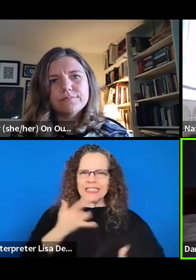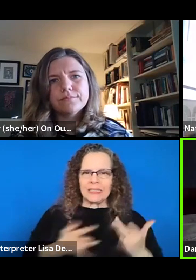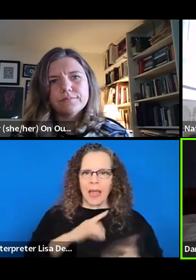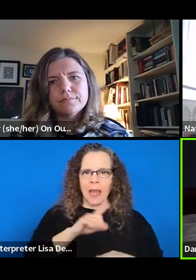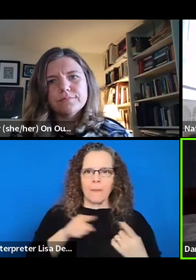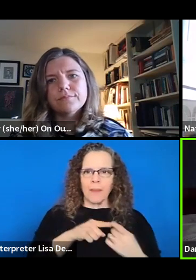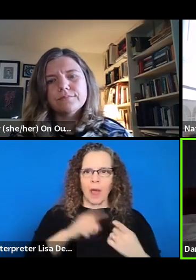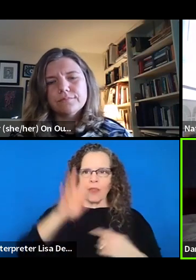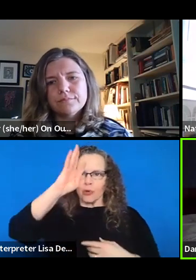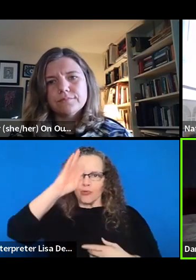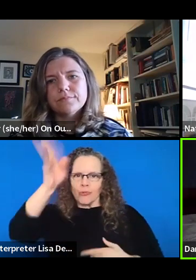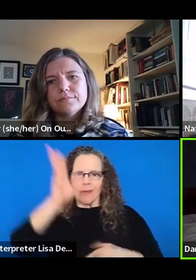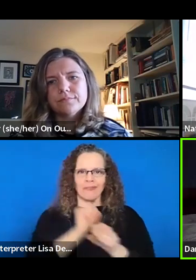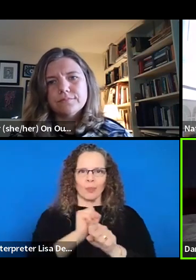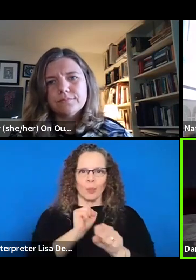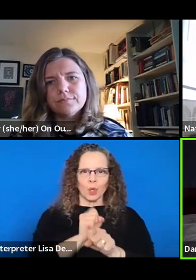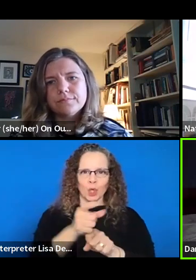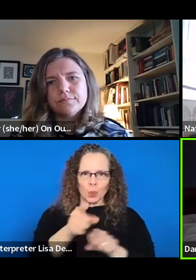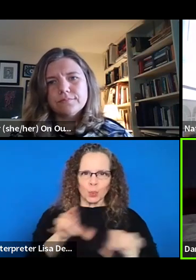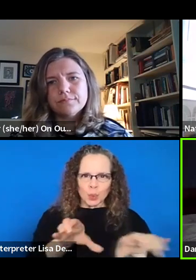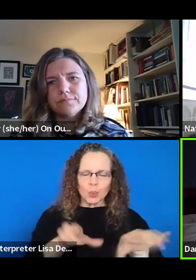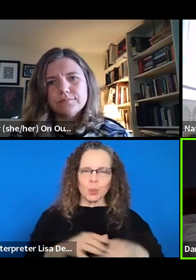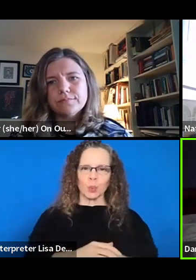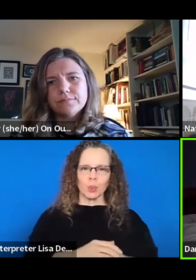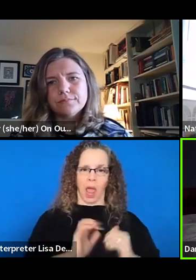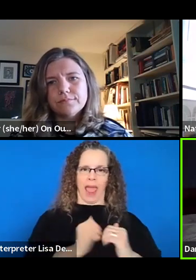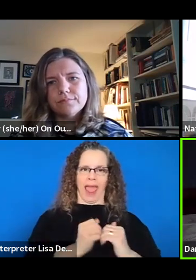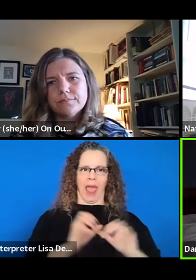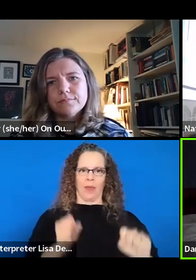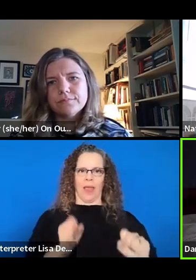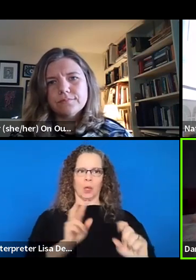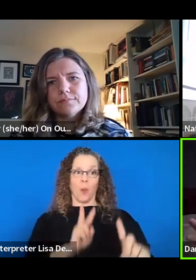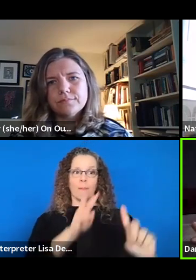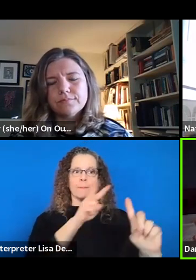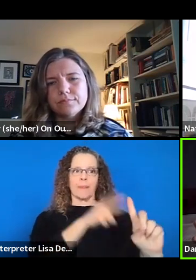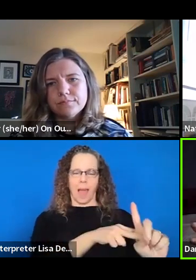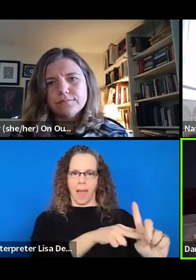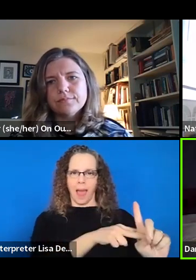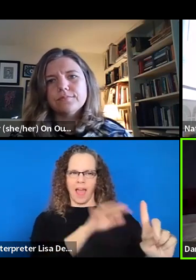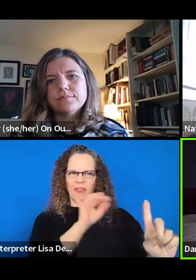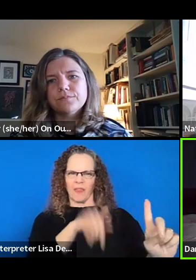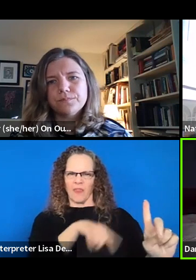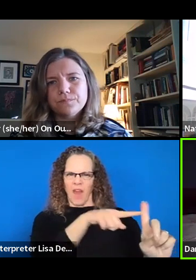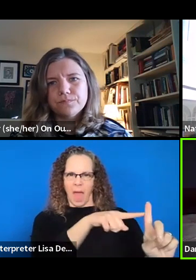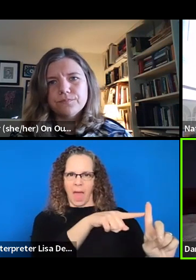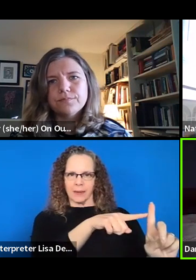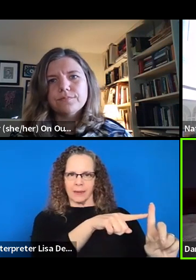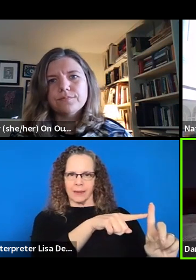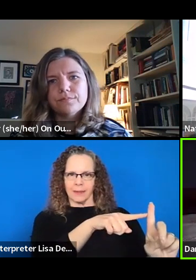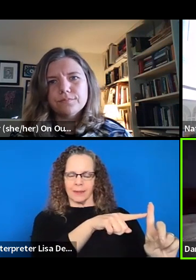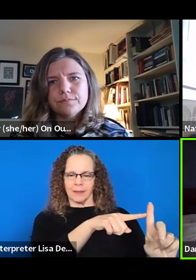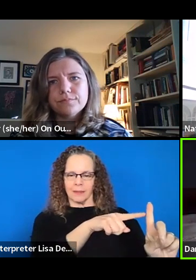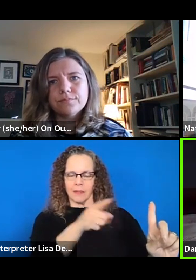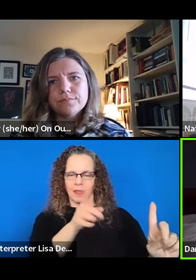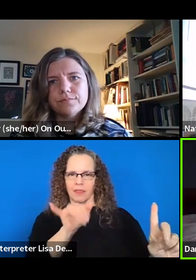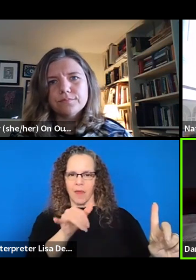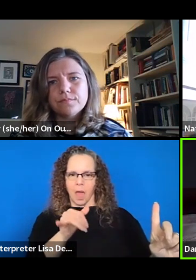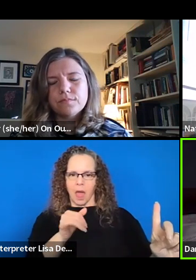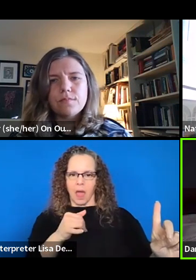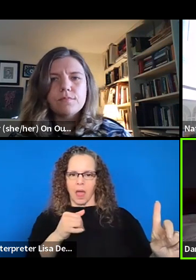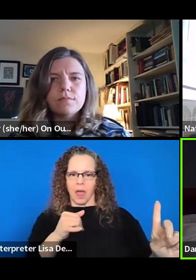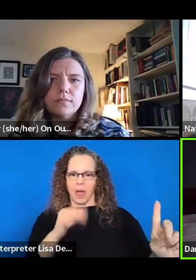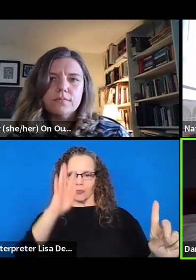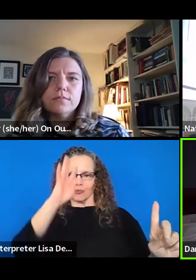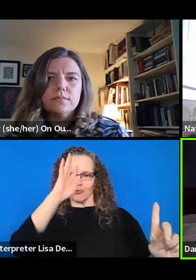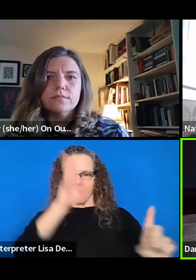creative work that you do? And how can you apply that? And like, how can you use that as the lens from which you say, this is what would feel